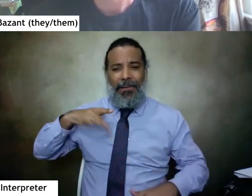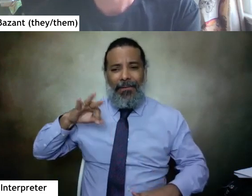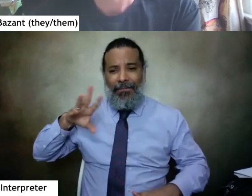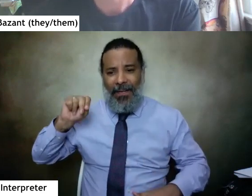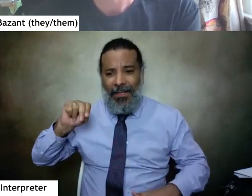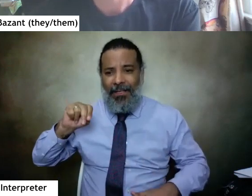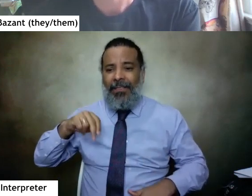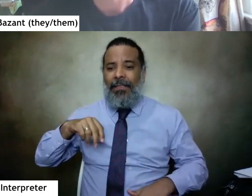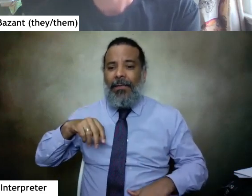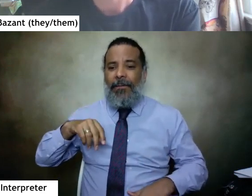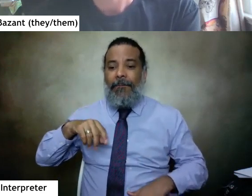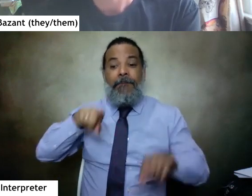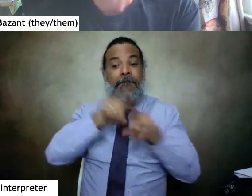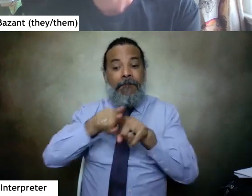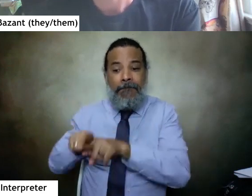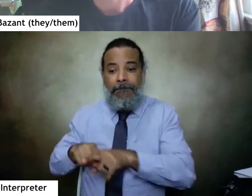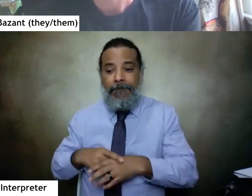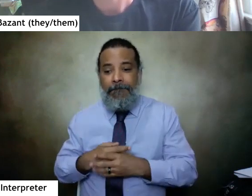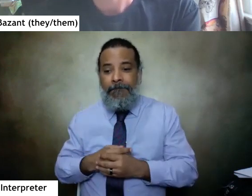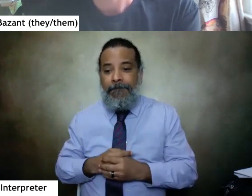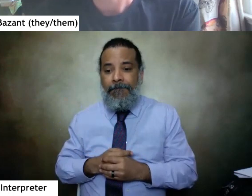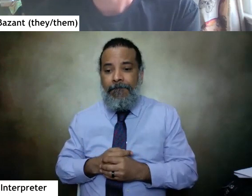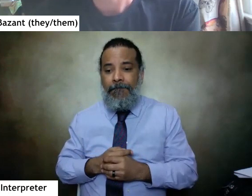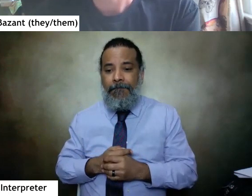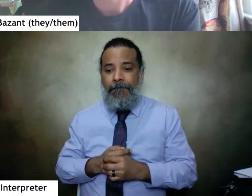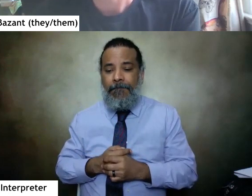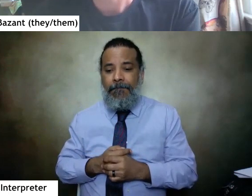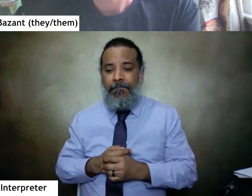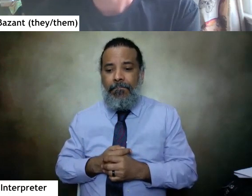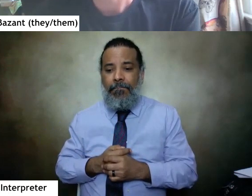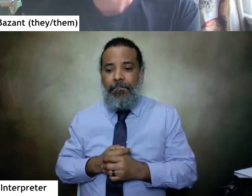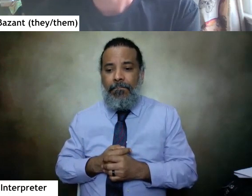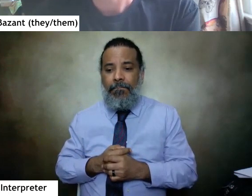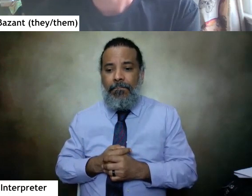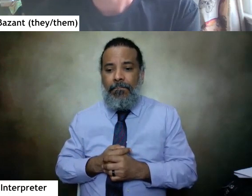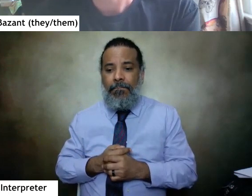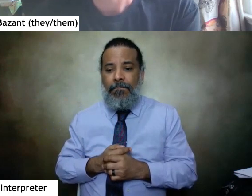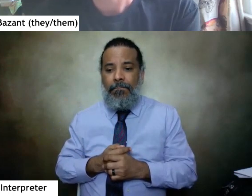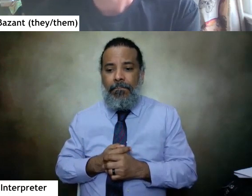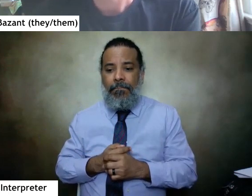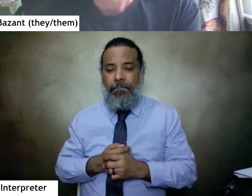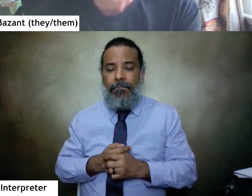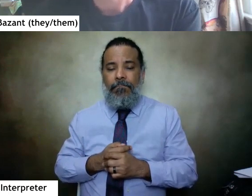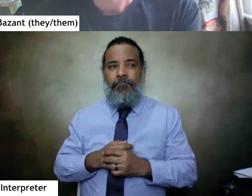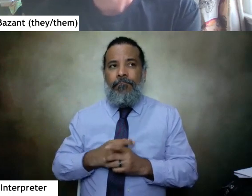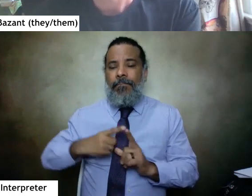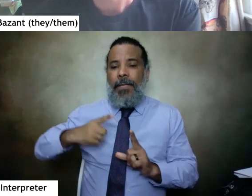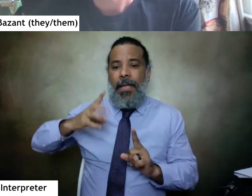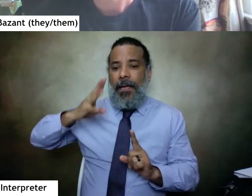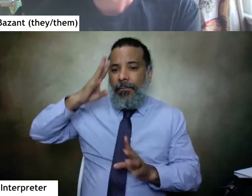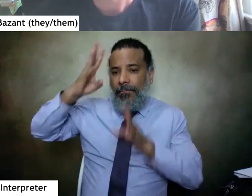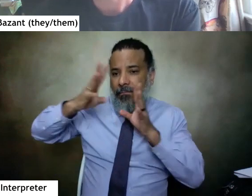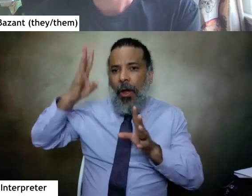i also think that um speculative work allows for tremendous